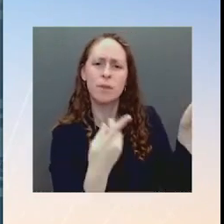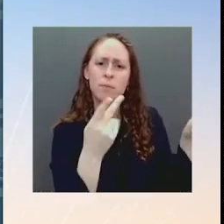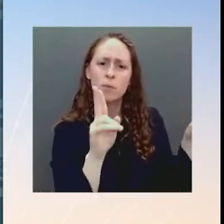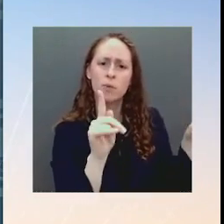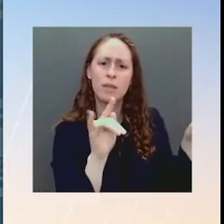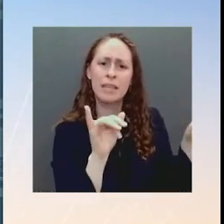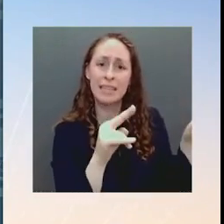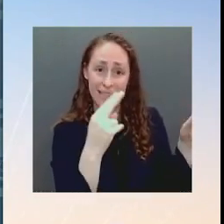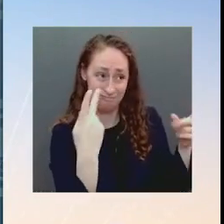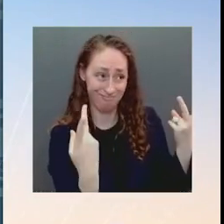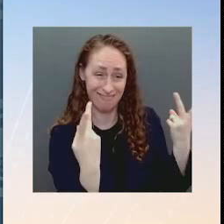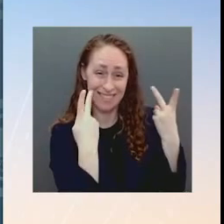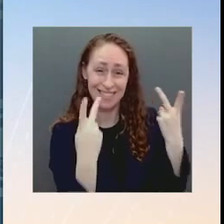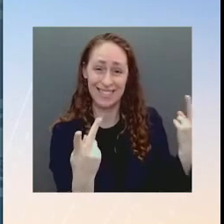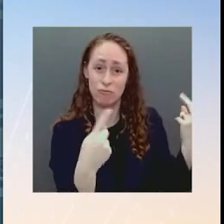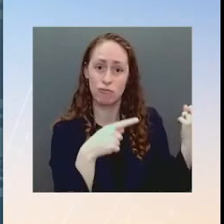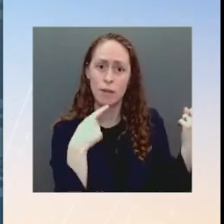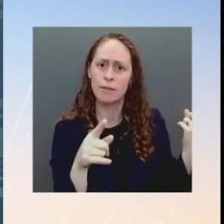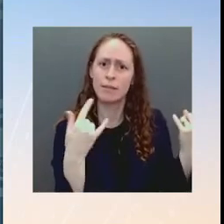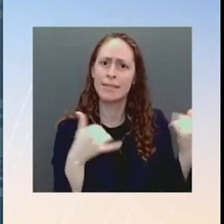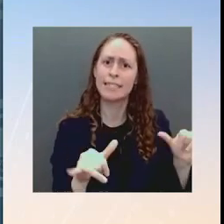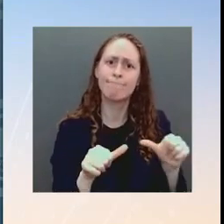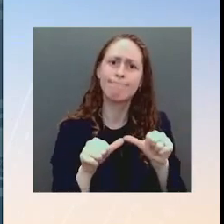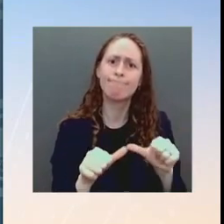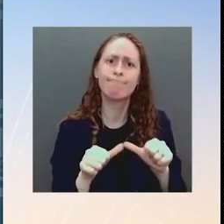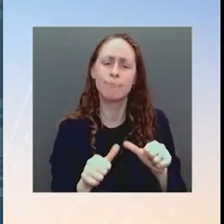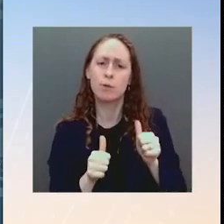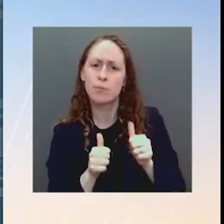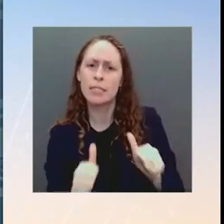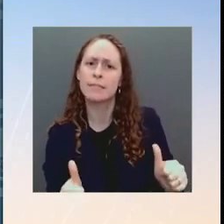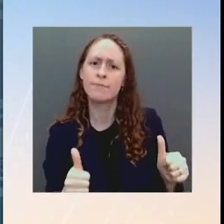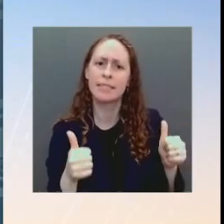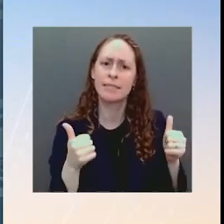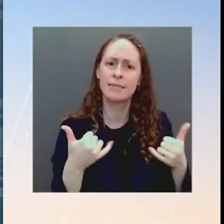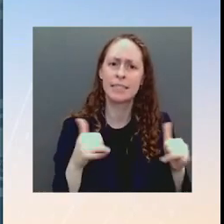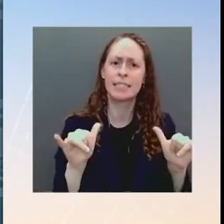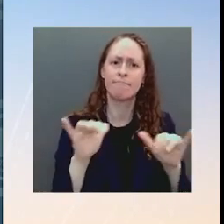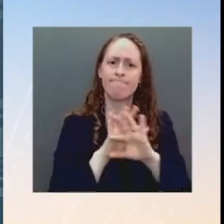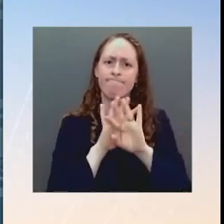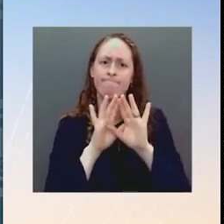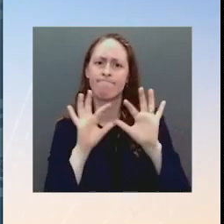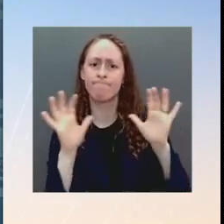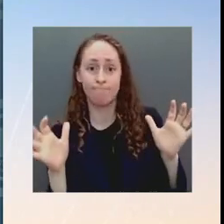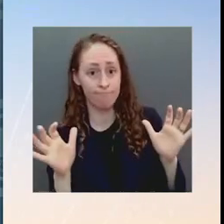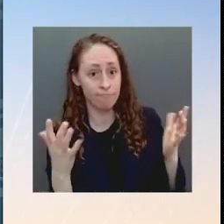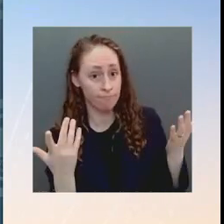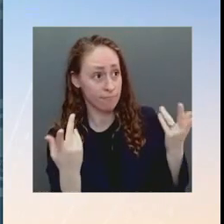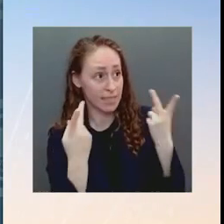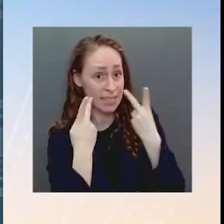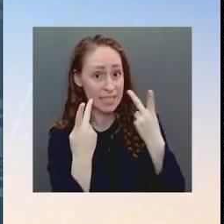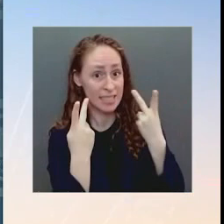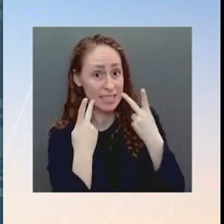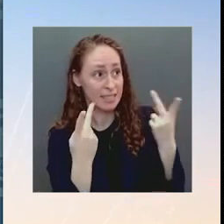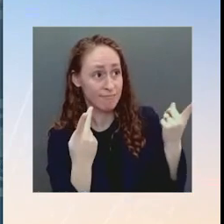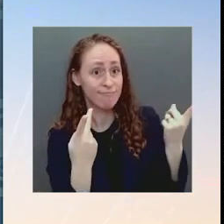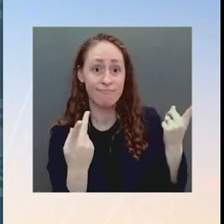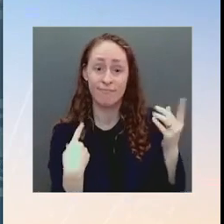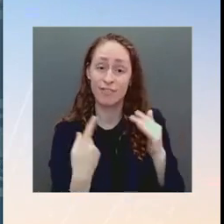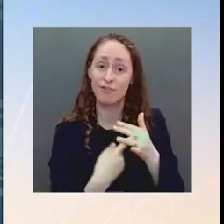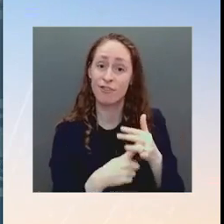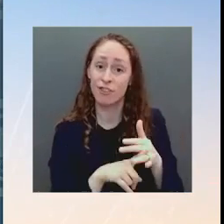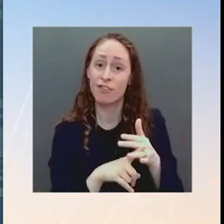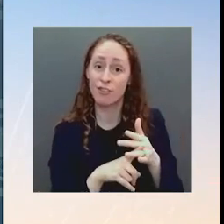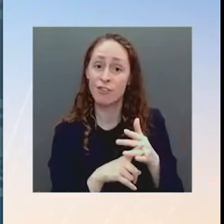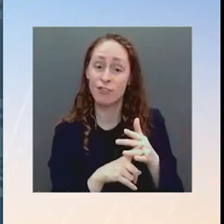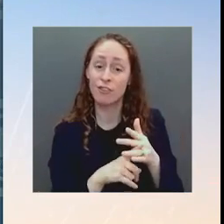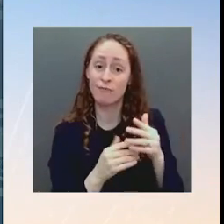have. We will make force posture adjustments to deter and defend against any aggression. This is not troops that will go into Ukraine. They're not